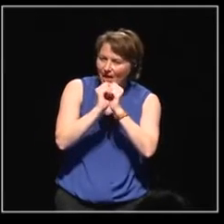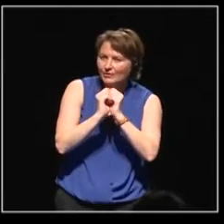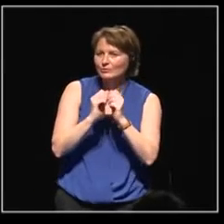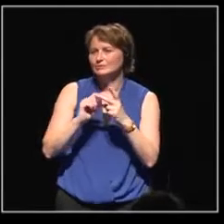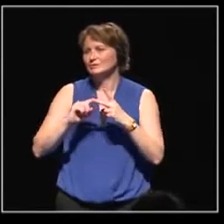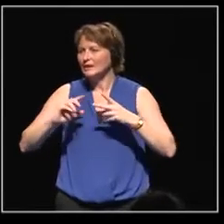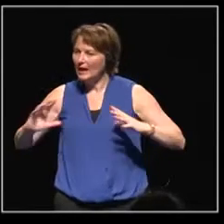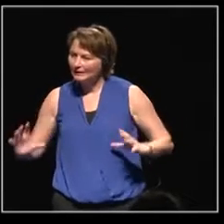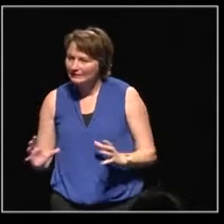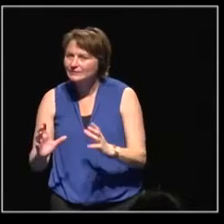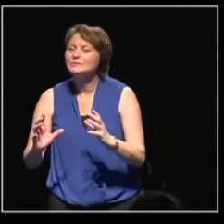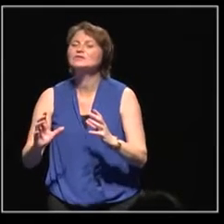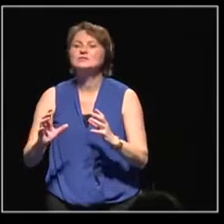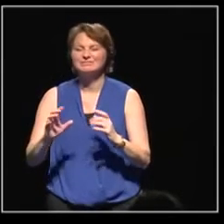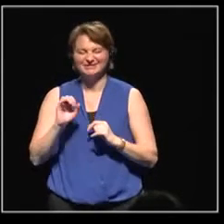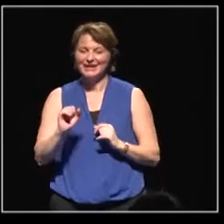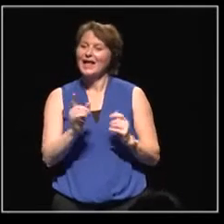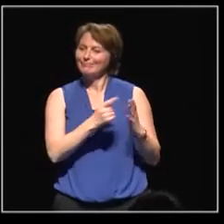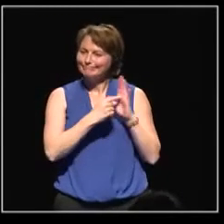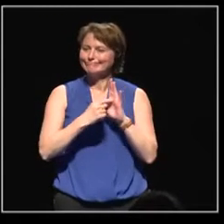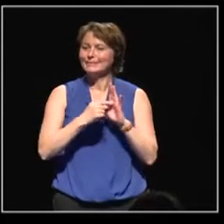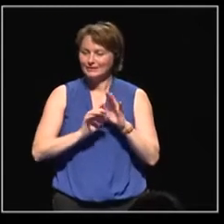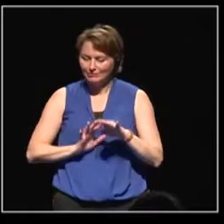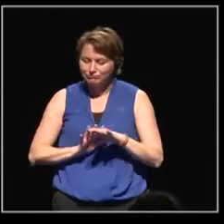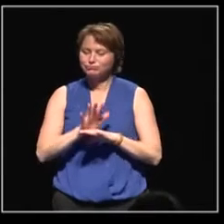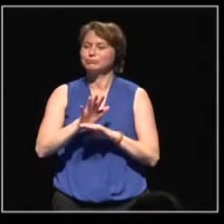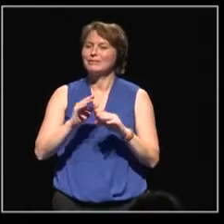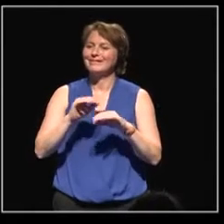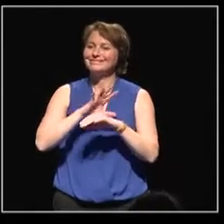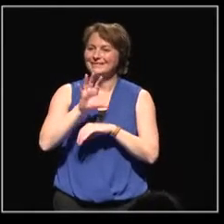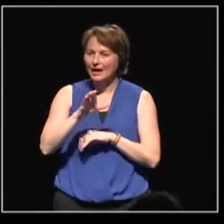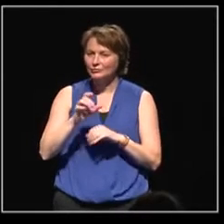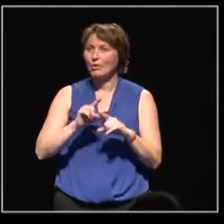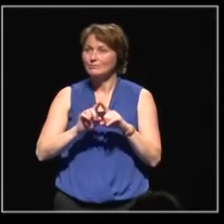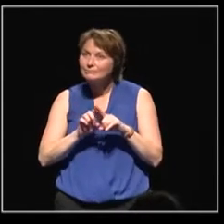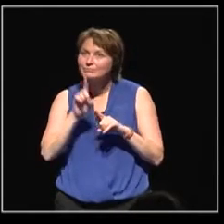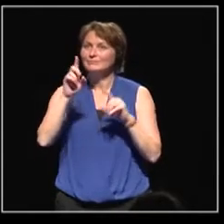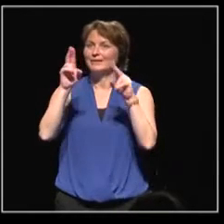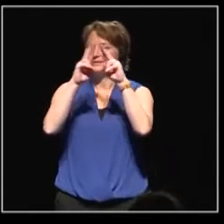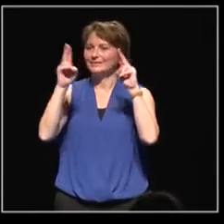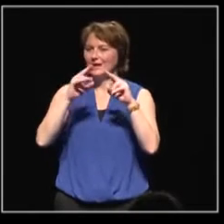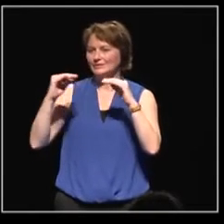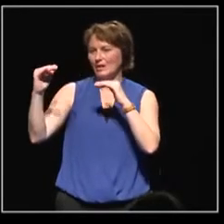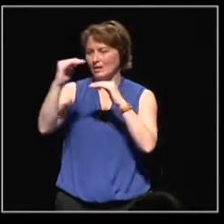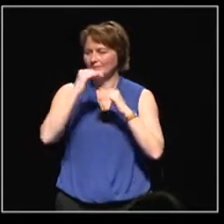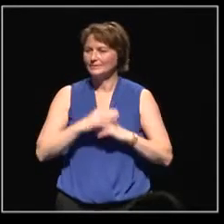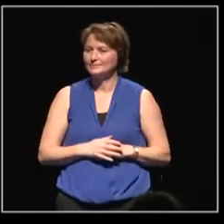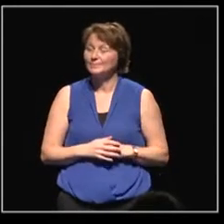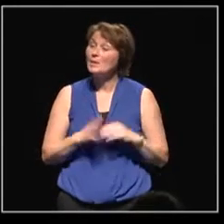which are reflected at national and international level as well. Inclusive governance,